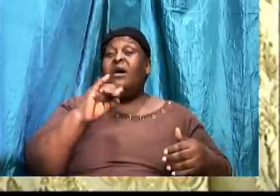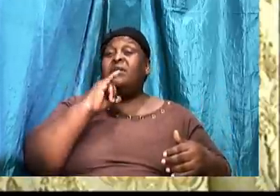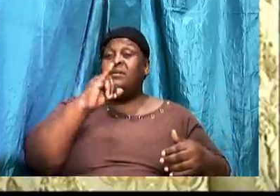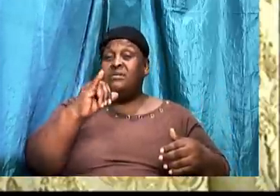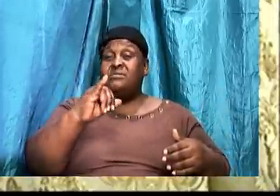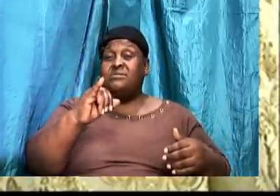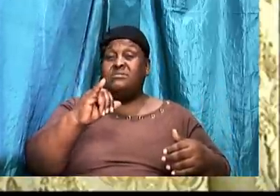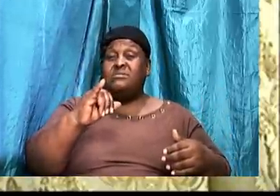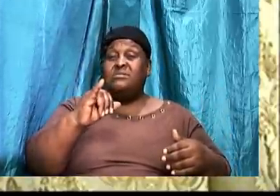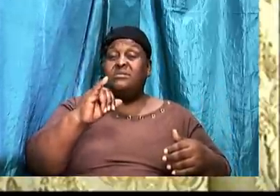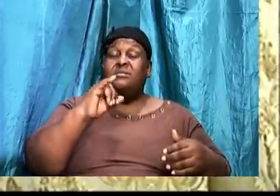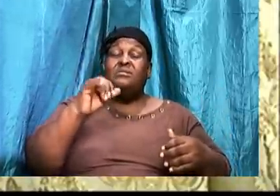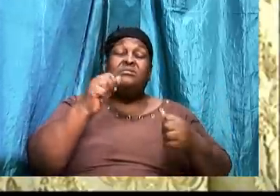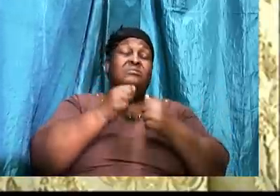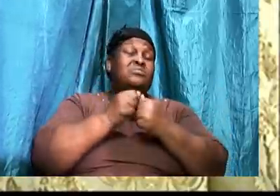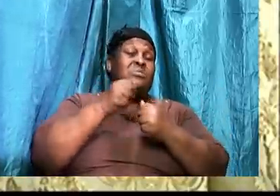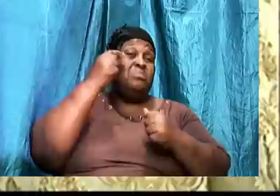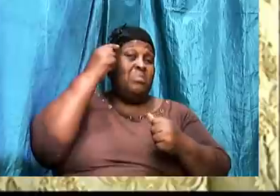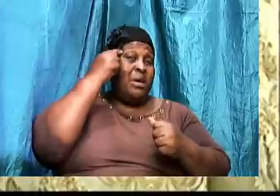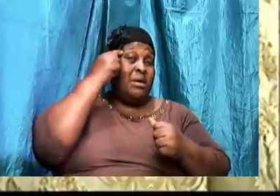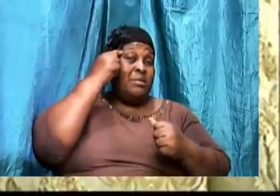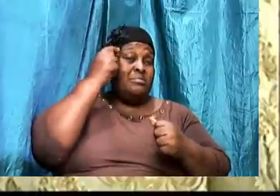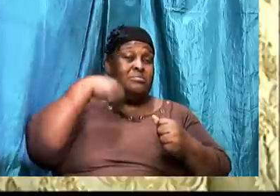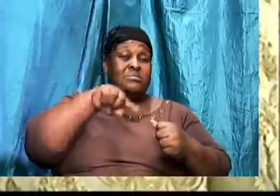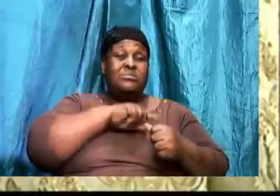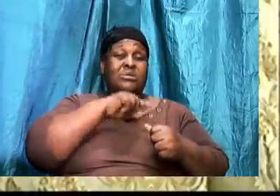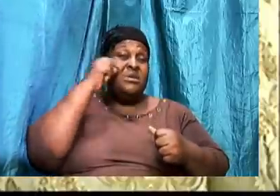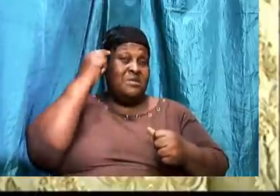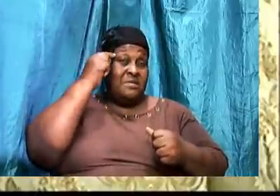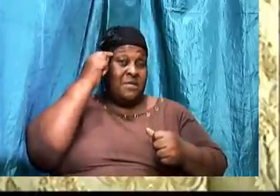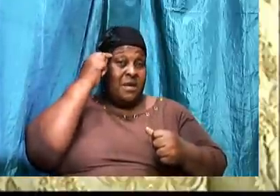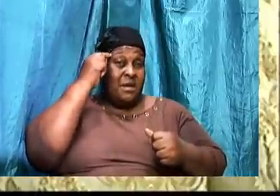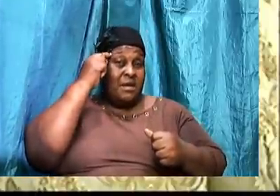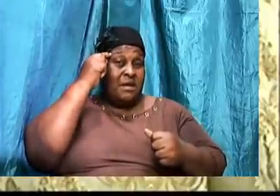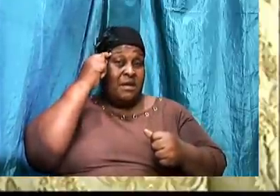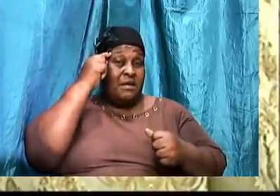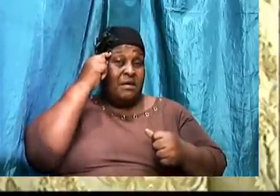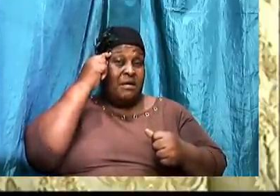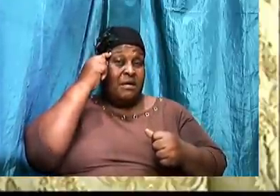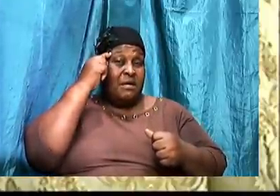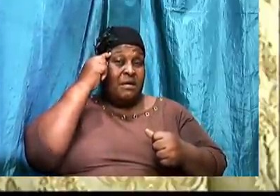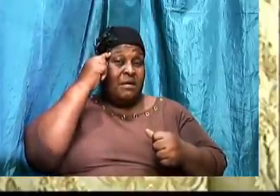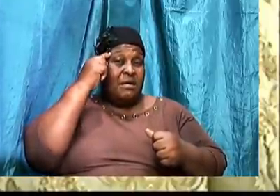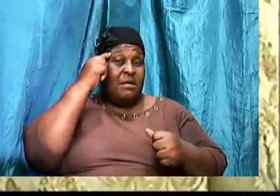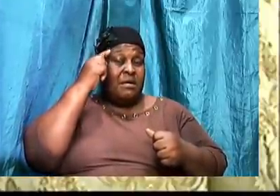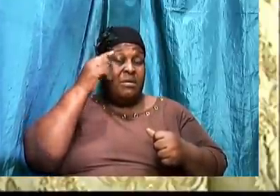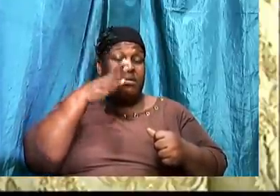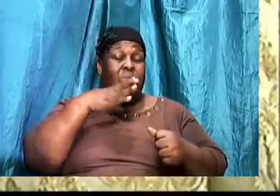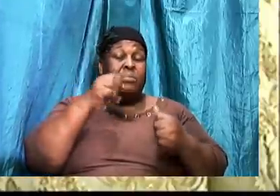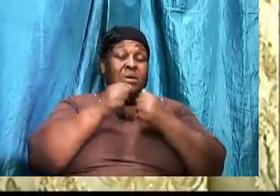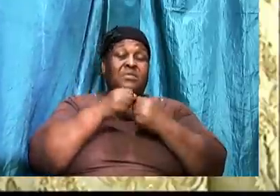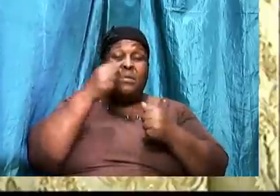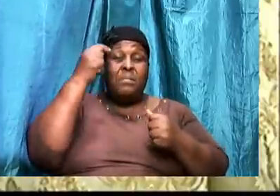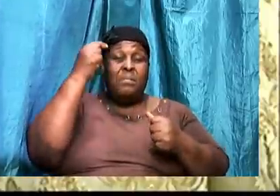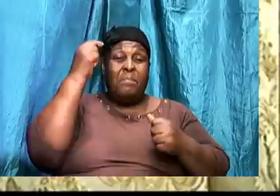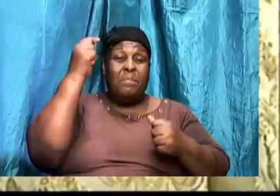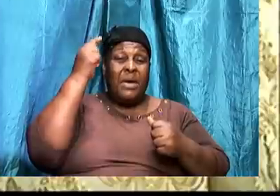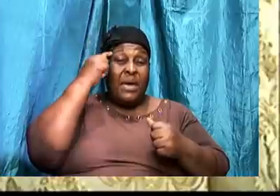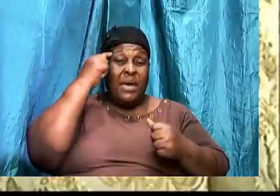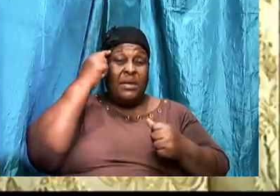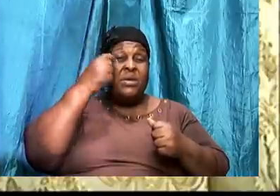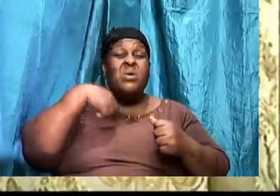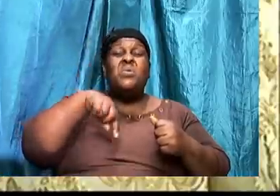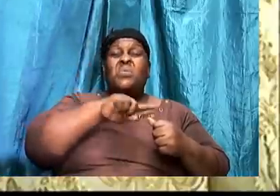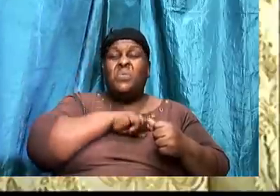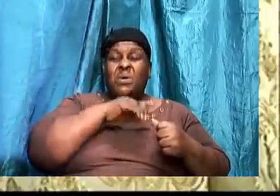It's with the mind that we come up with a concept of God. And it's with the mind that we conclude that God exists. We also mention that